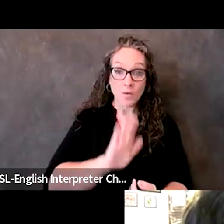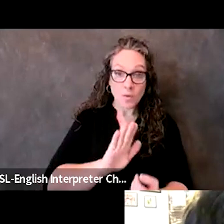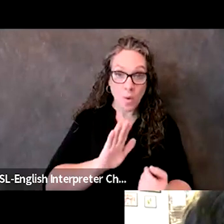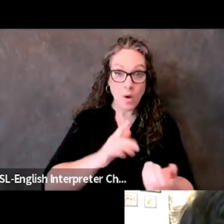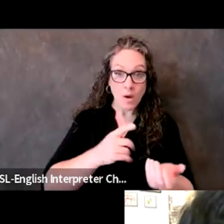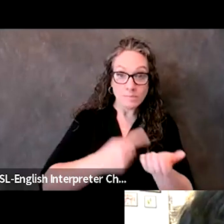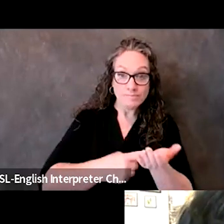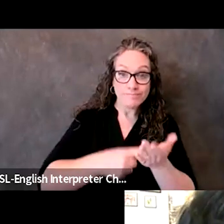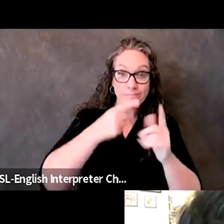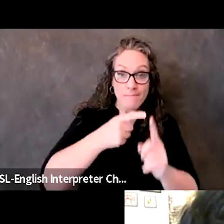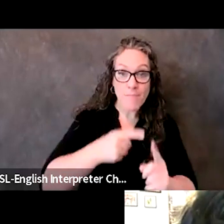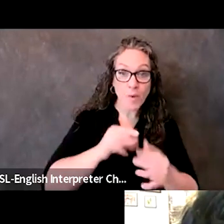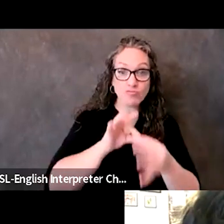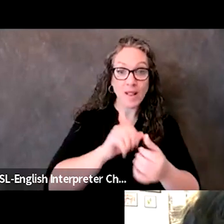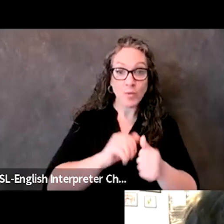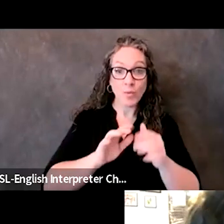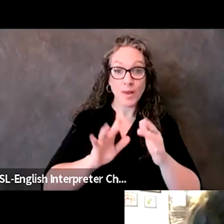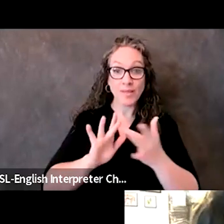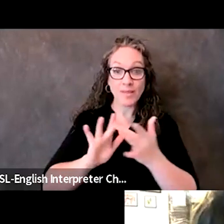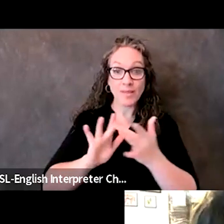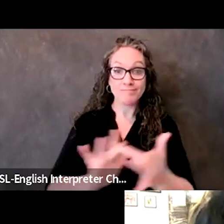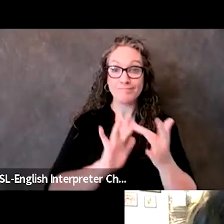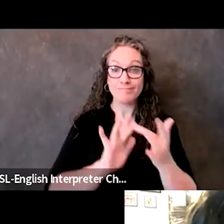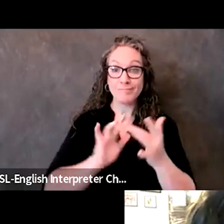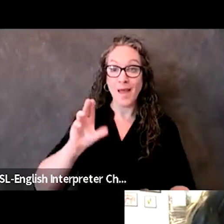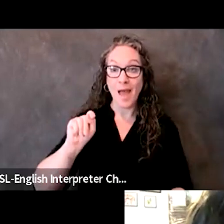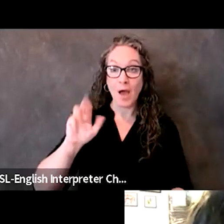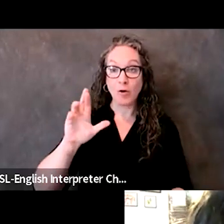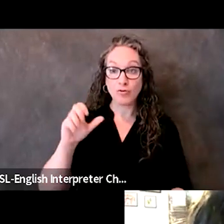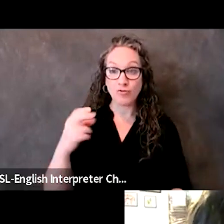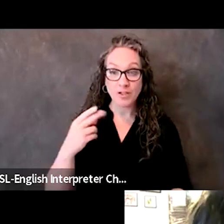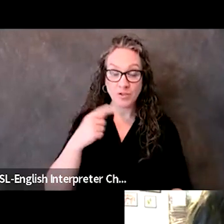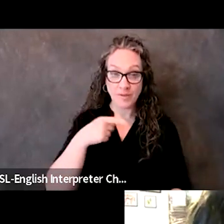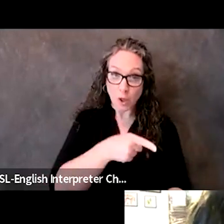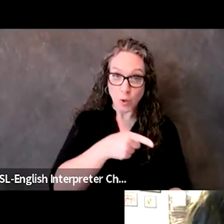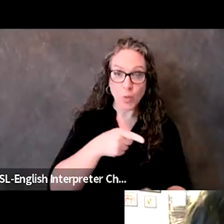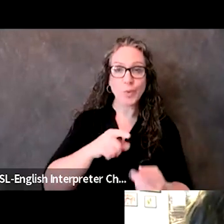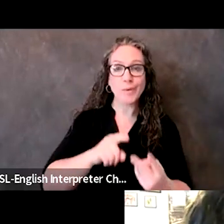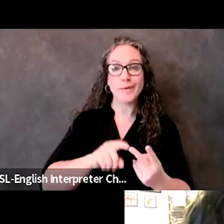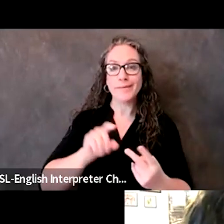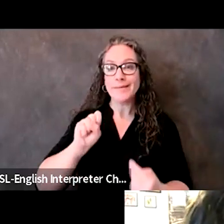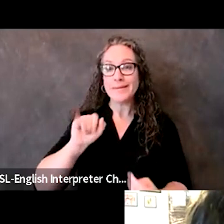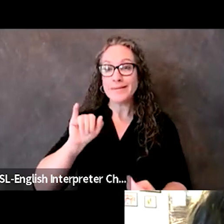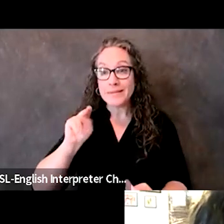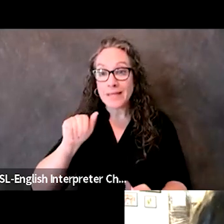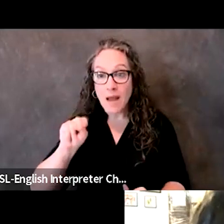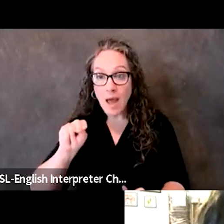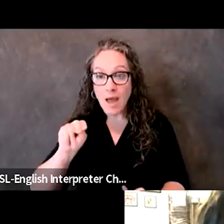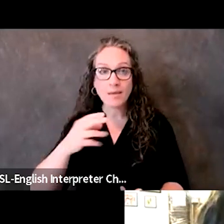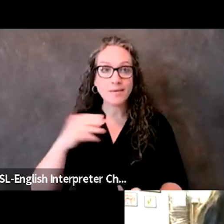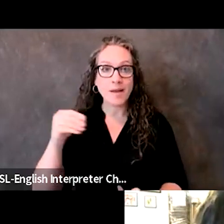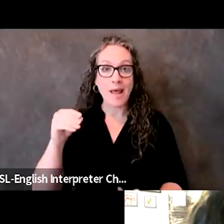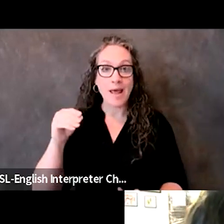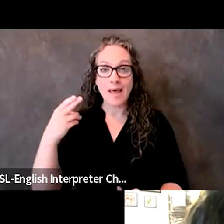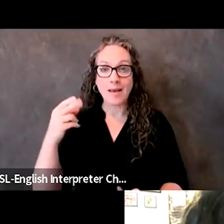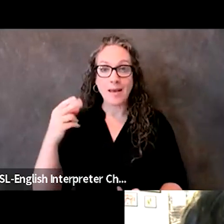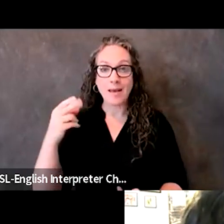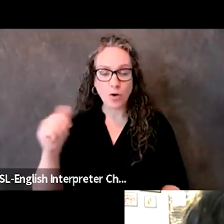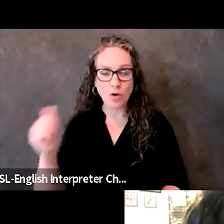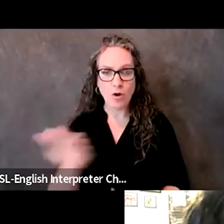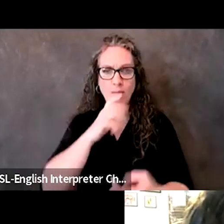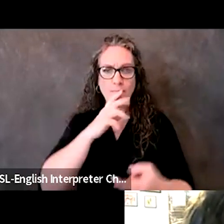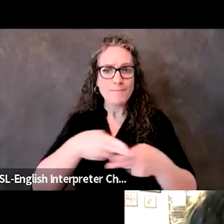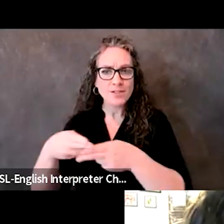really factors in as well, right, is to better understand, know, what are the needs and how do you address those needs.